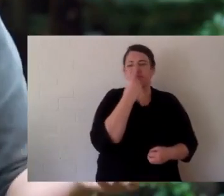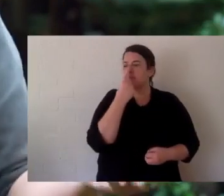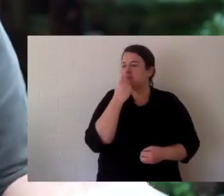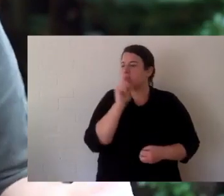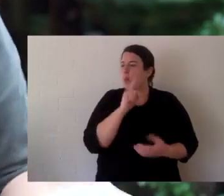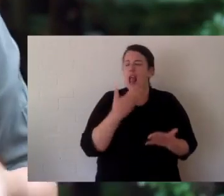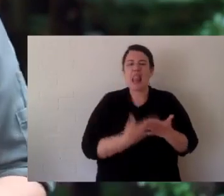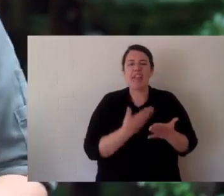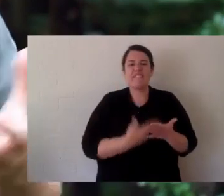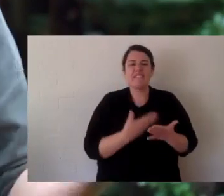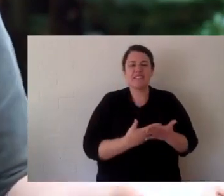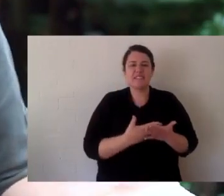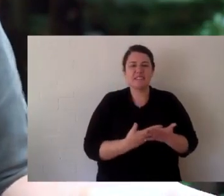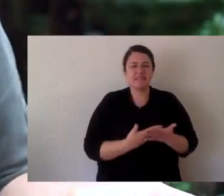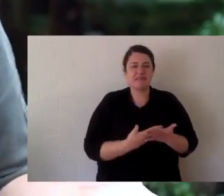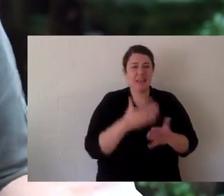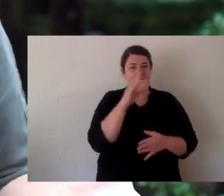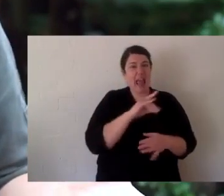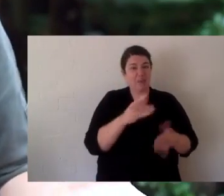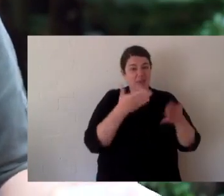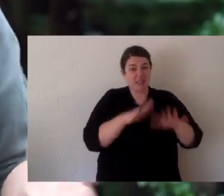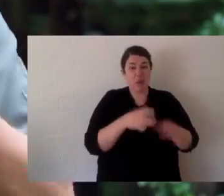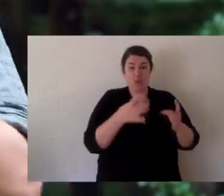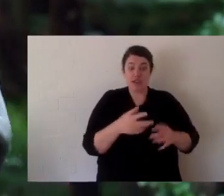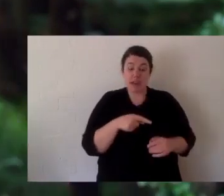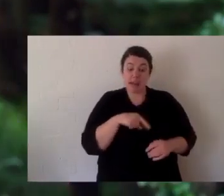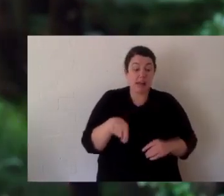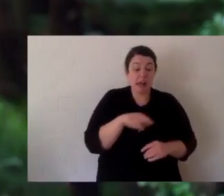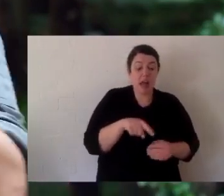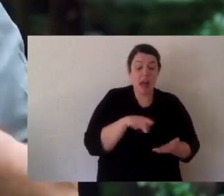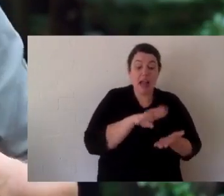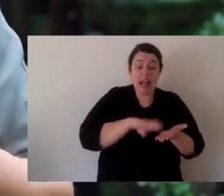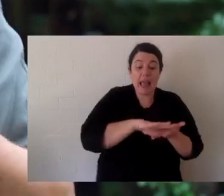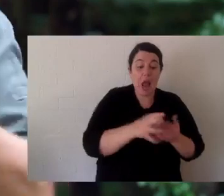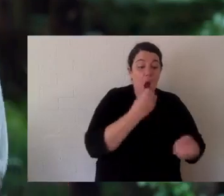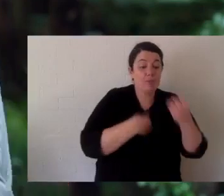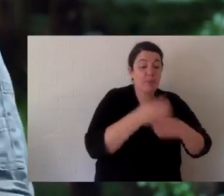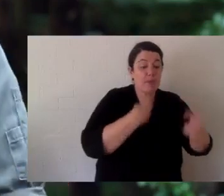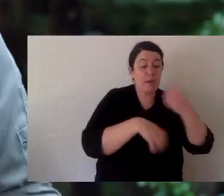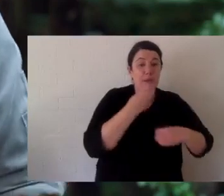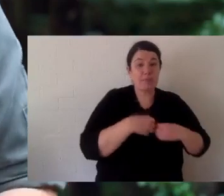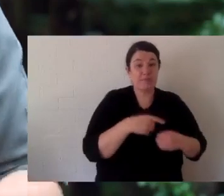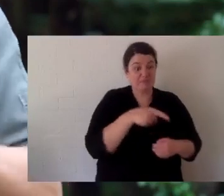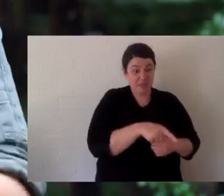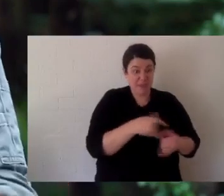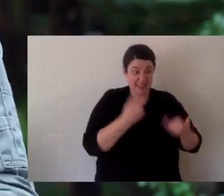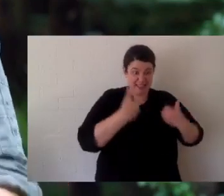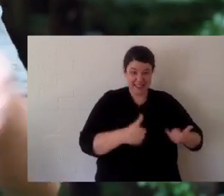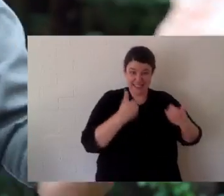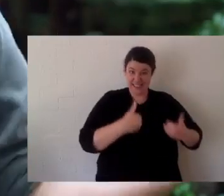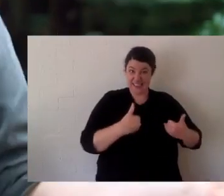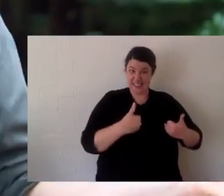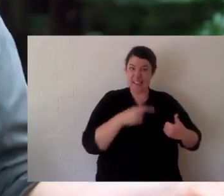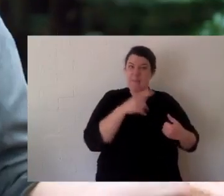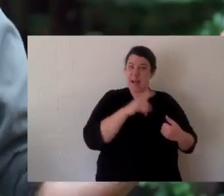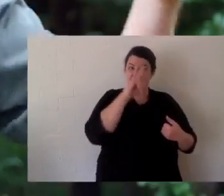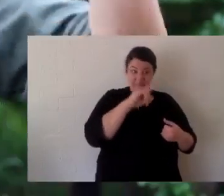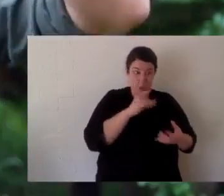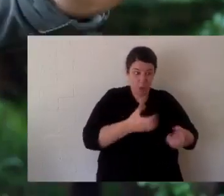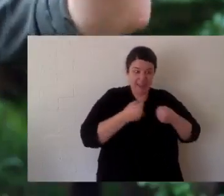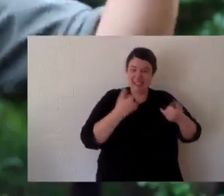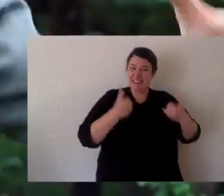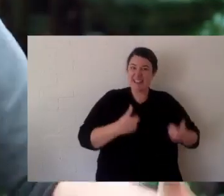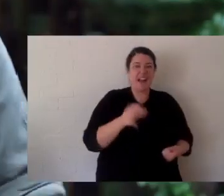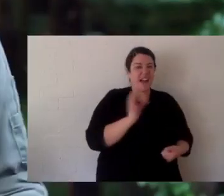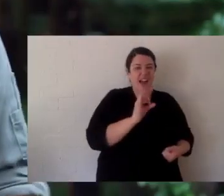smell for carrion which is an animal that's already died and the devil cleans that up. Now that animal could have been diseased and the devil gets rid of that disease.